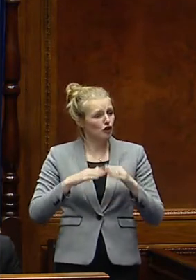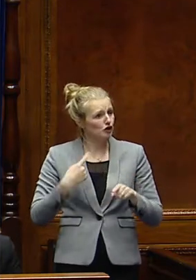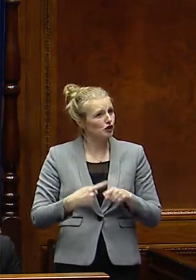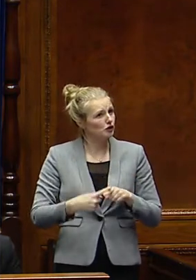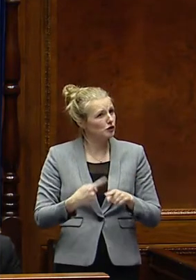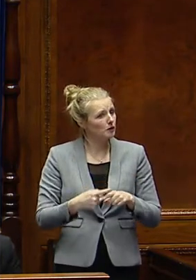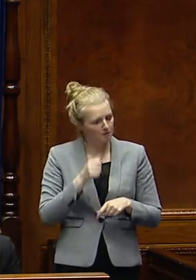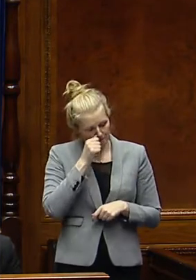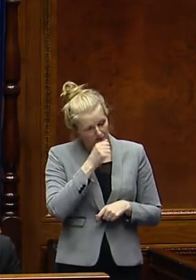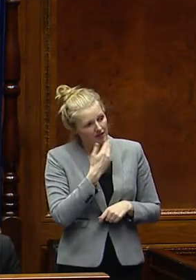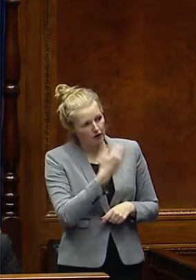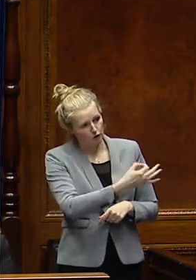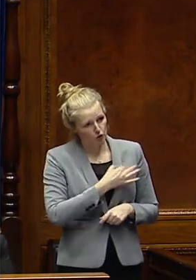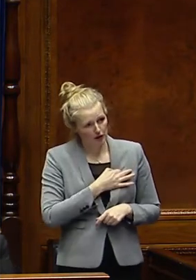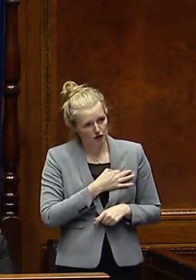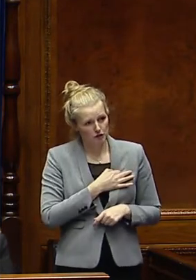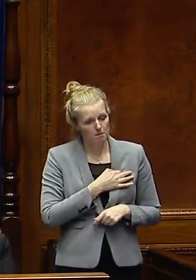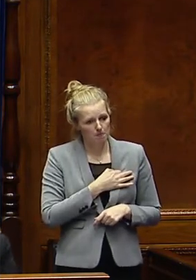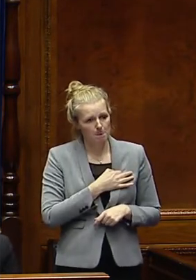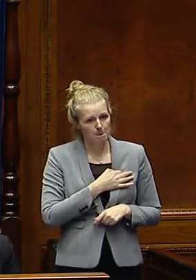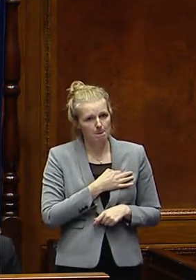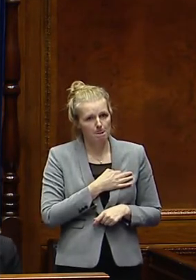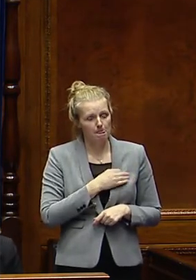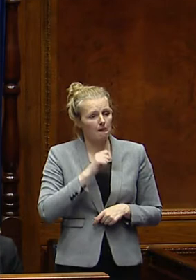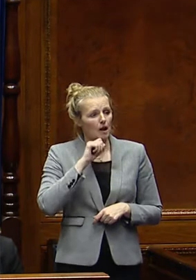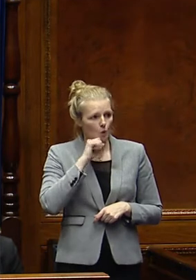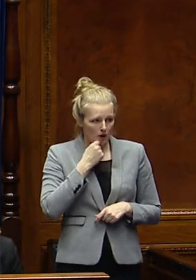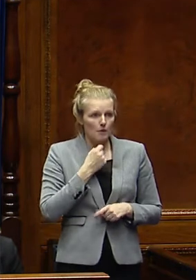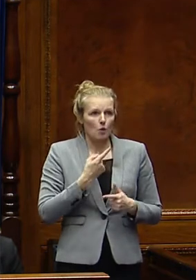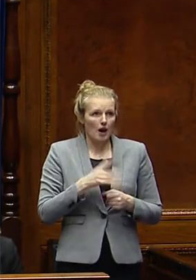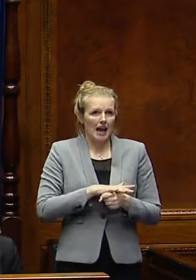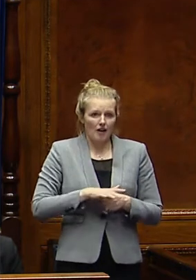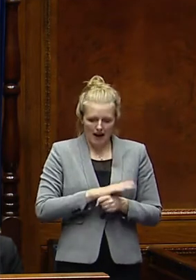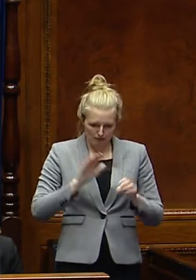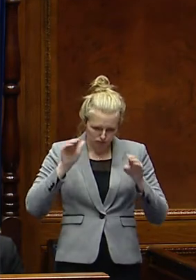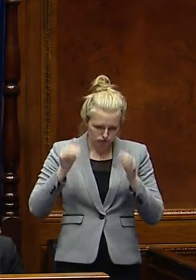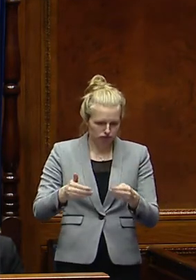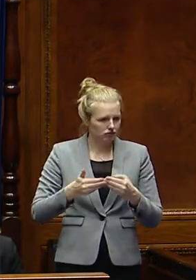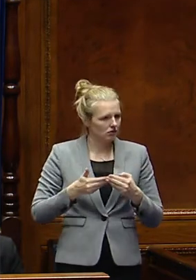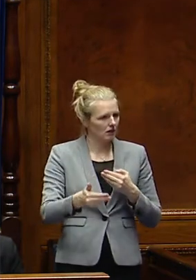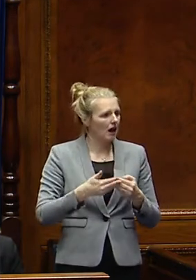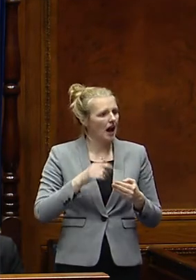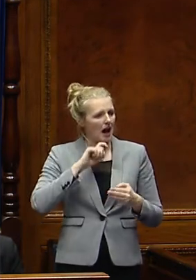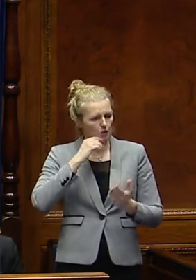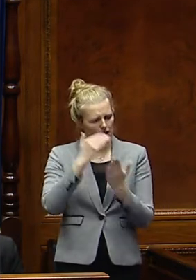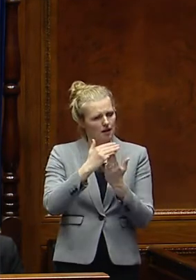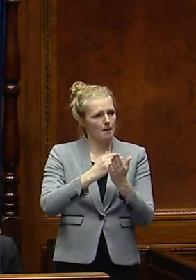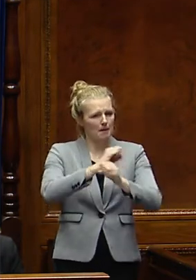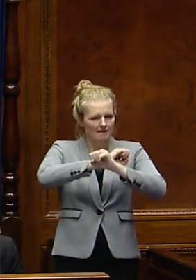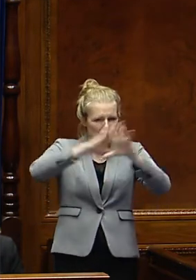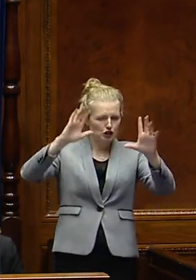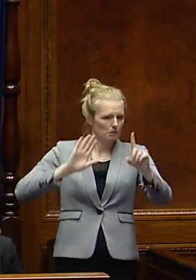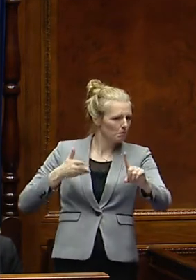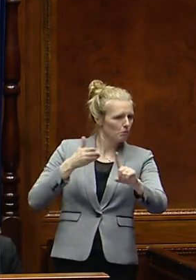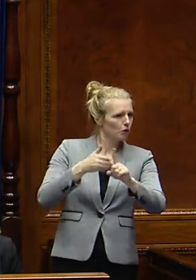Thanks very much for your question. It will be an area that I am looking at in the time ahead. I will be setting out my vision and approach